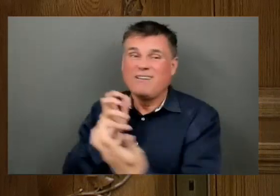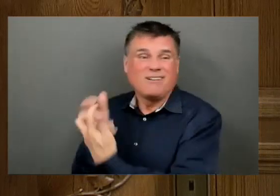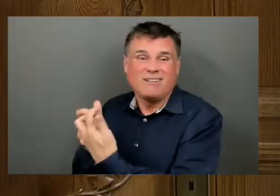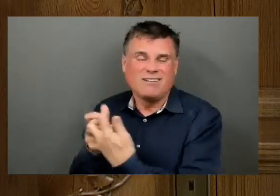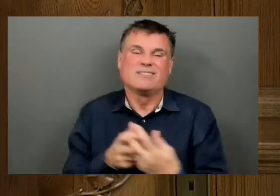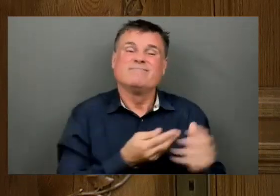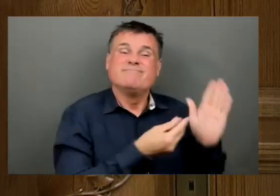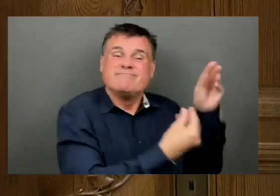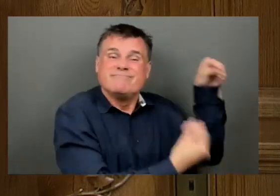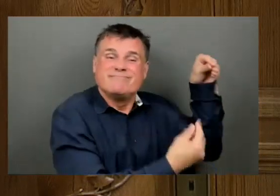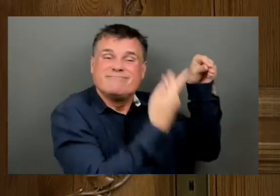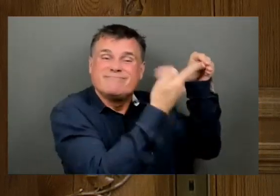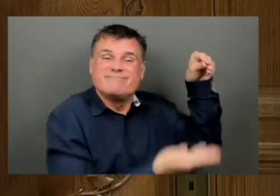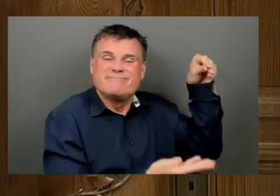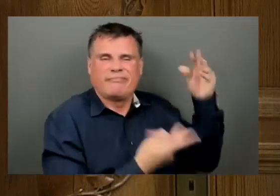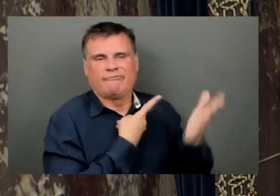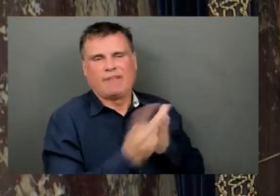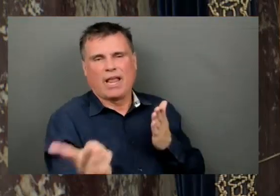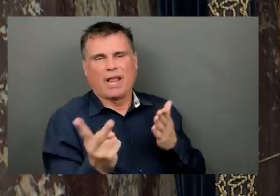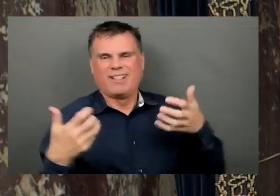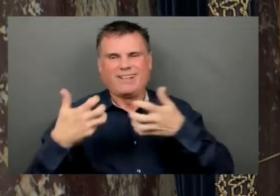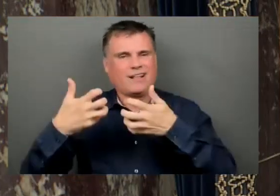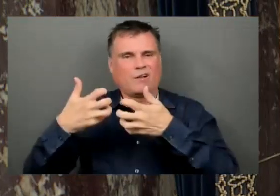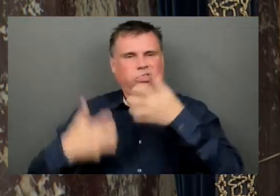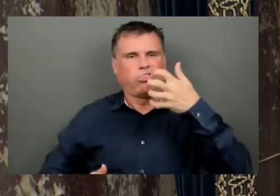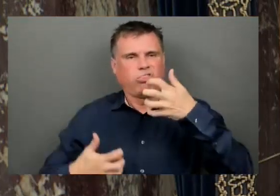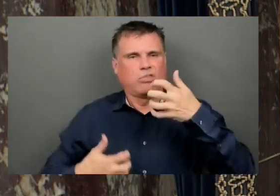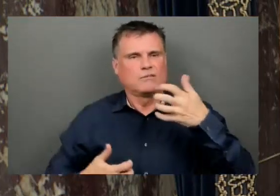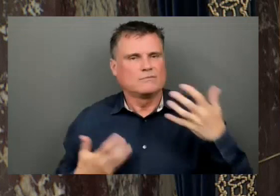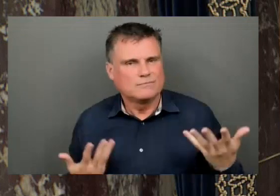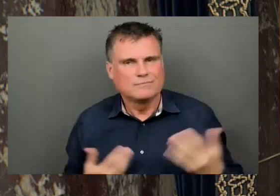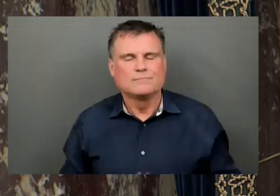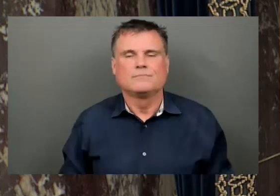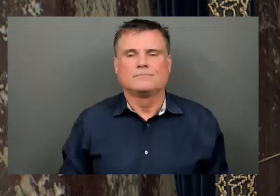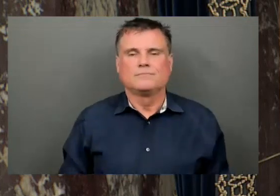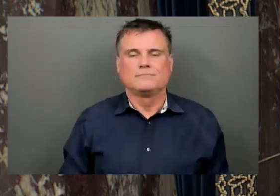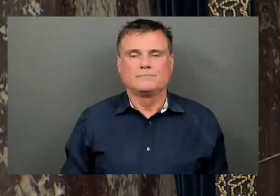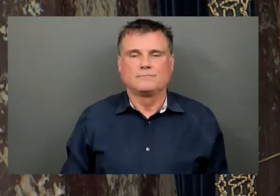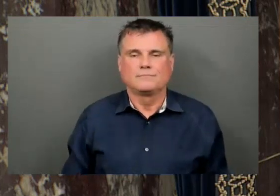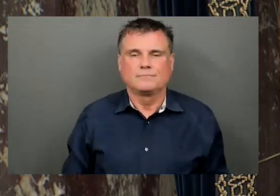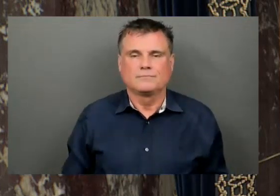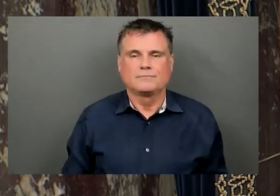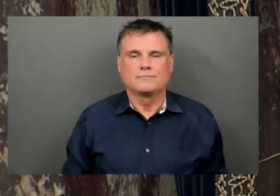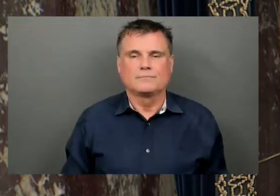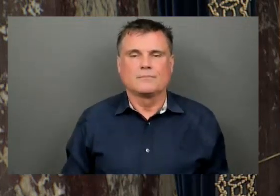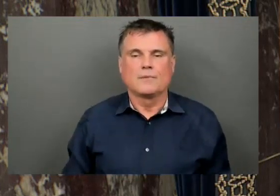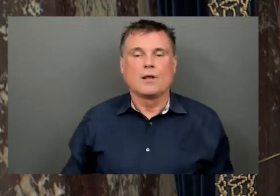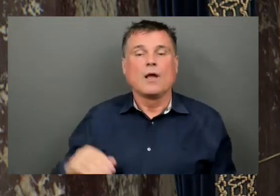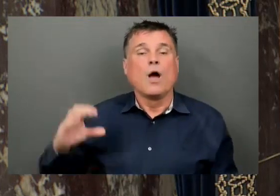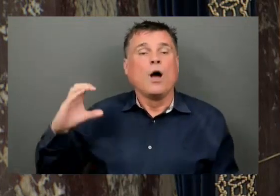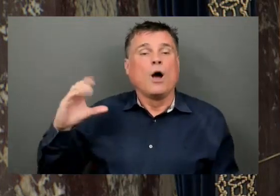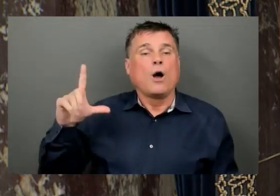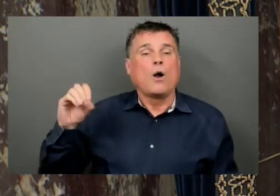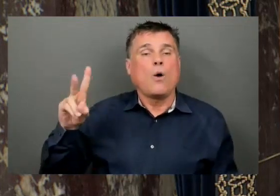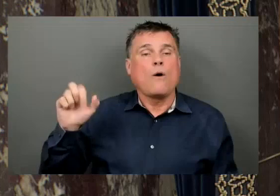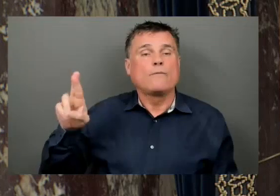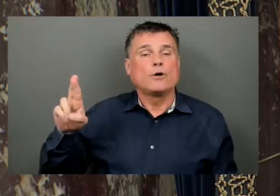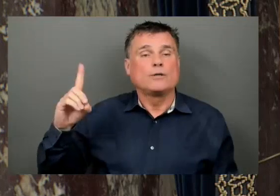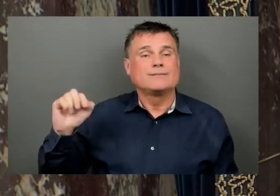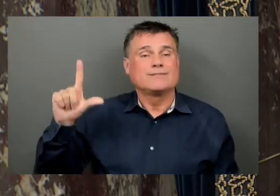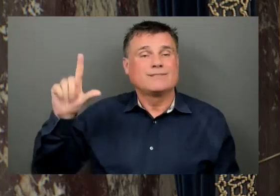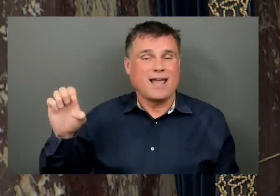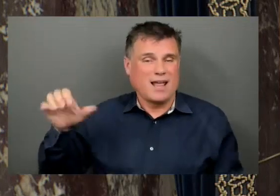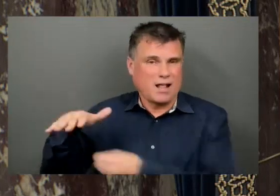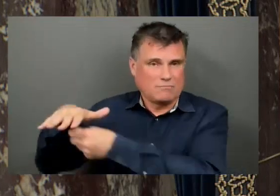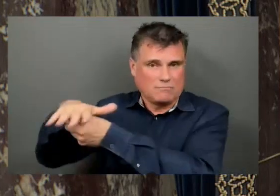Member for Sariq Loverdale. Thank you, honourable Speaker. Last November, my office held an open house for our seniors and our community rec centre to share